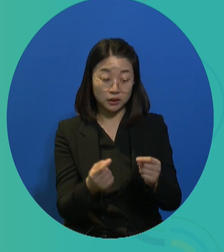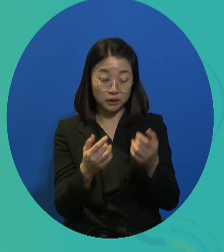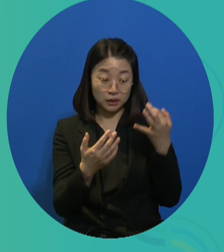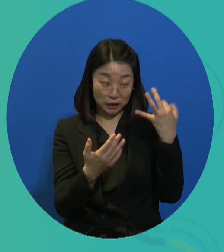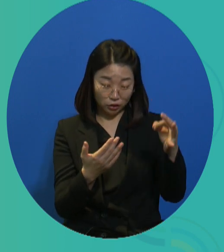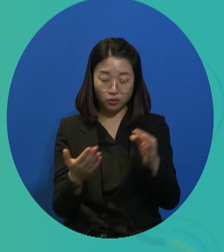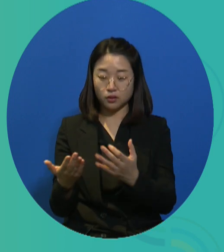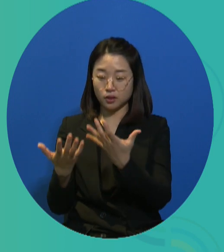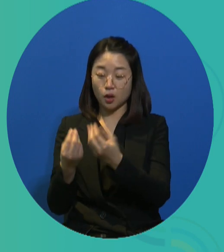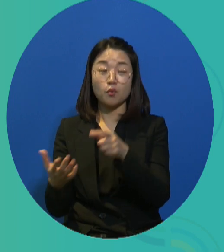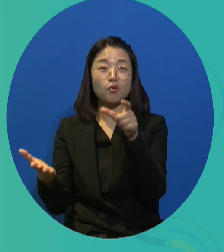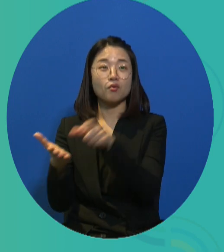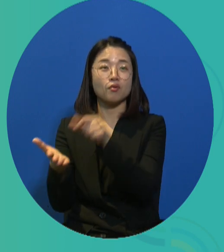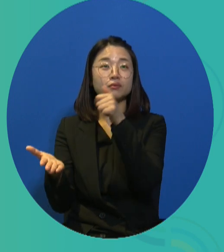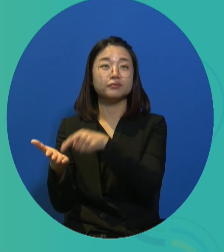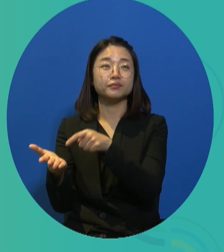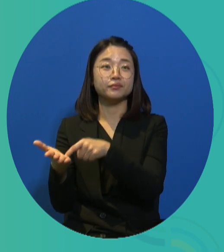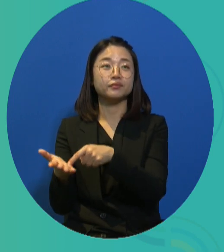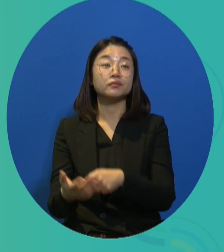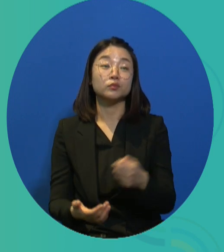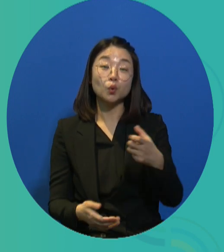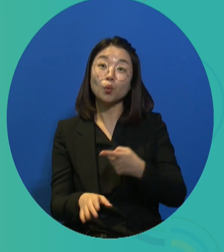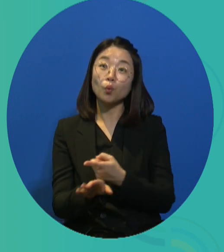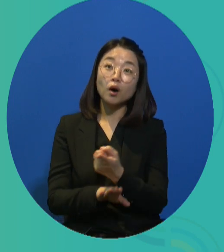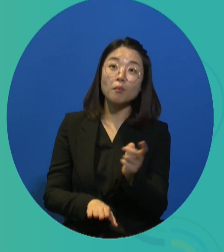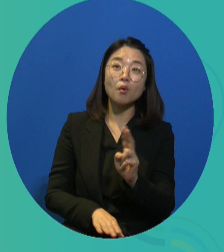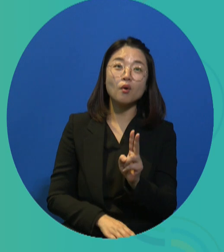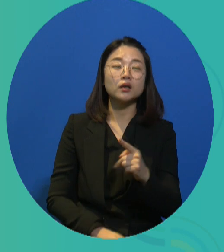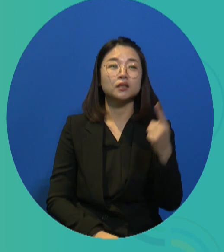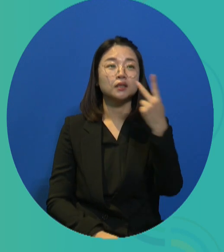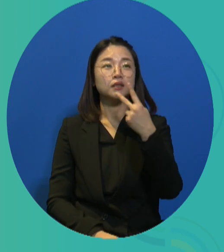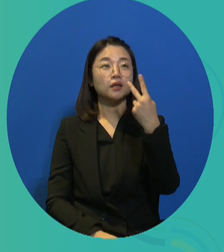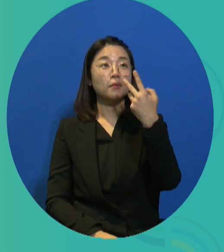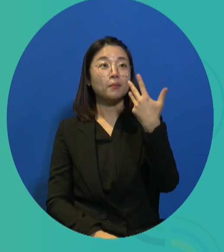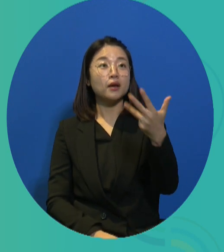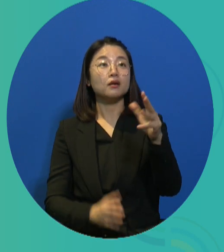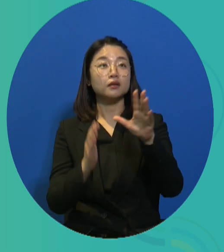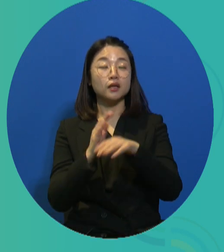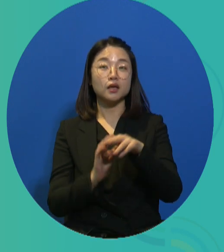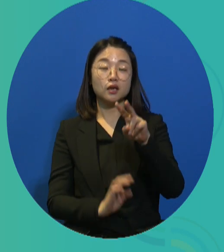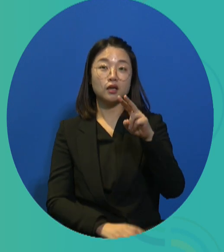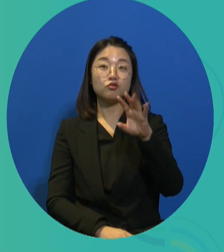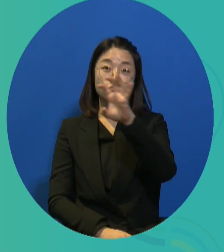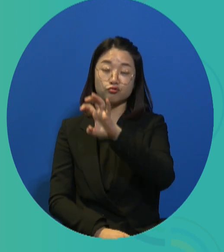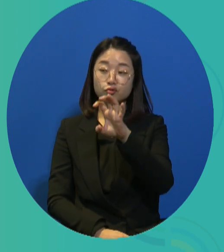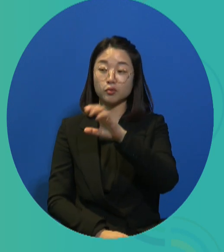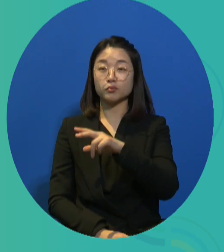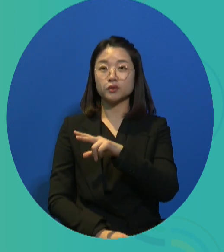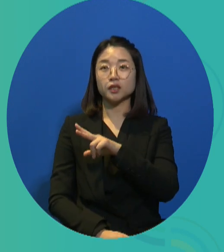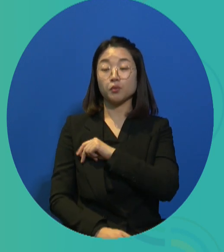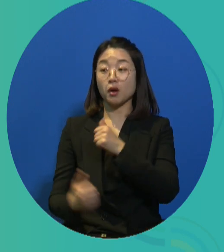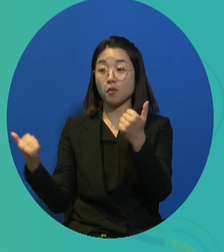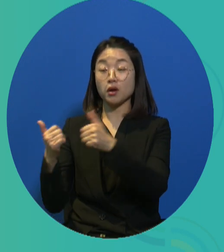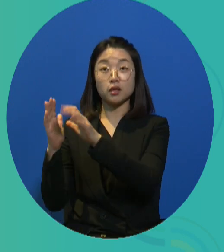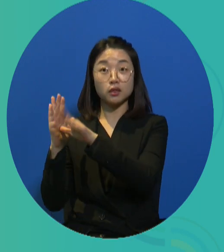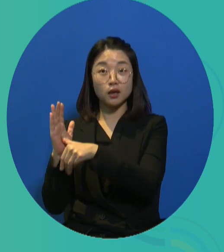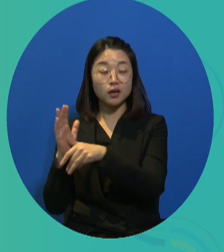So this convention is an international agreement to recognize the rights of persons with disabilities.